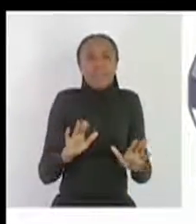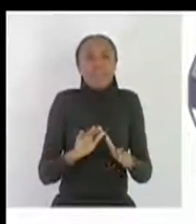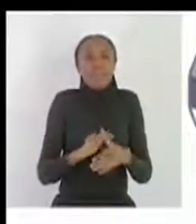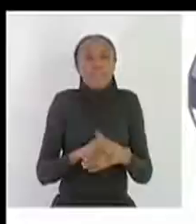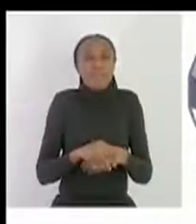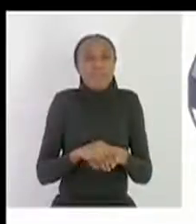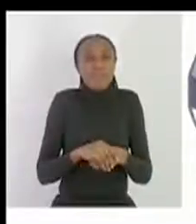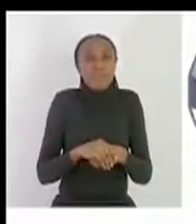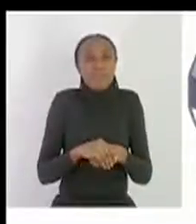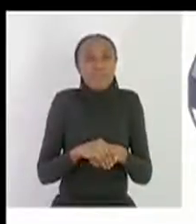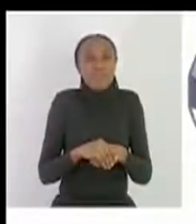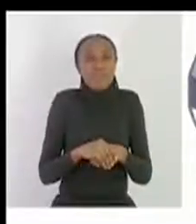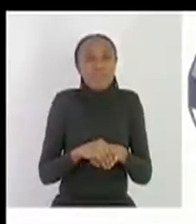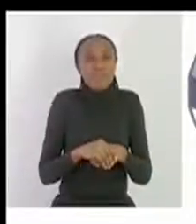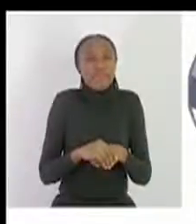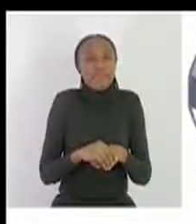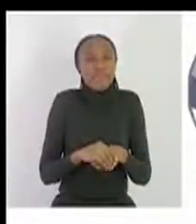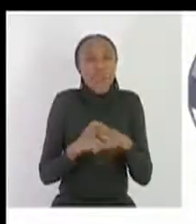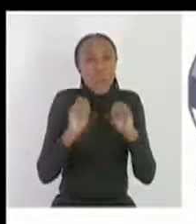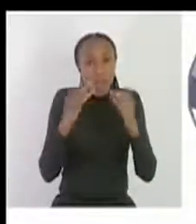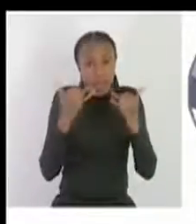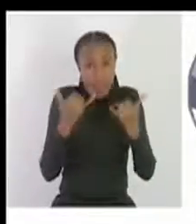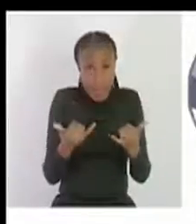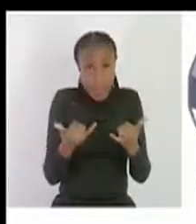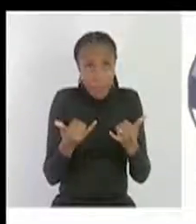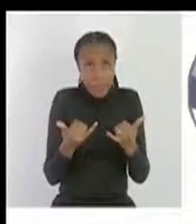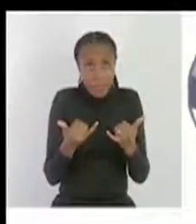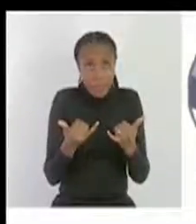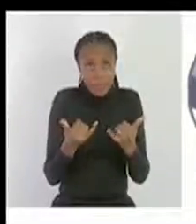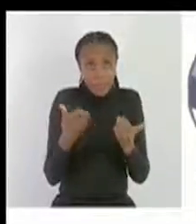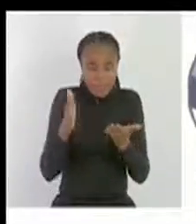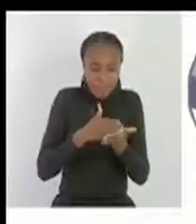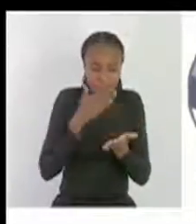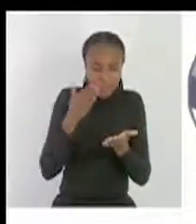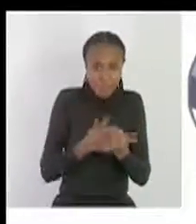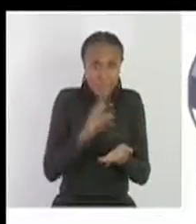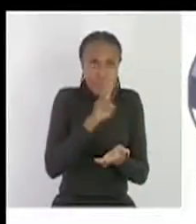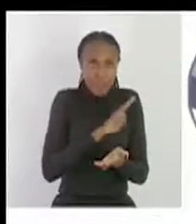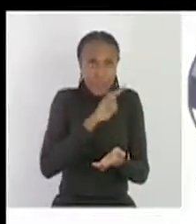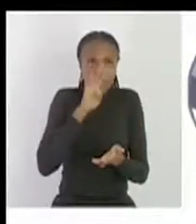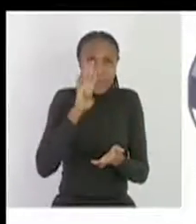okay so from here we are moving on to page 24